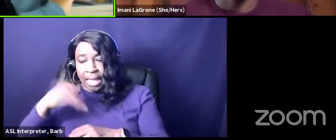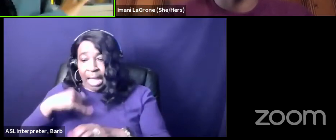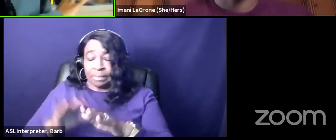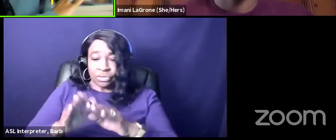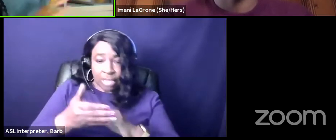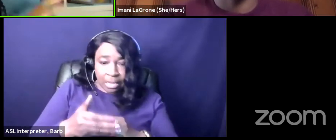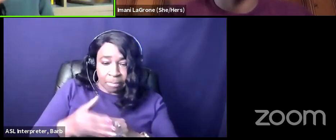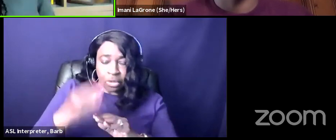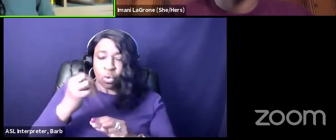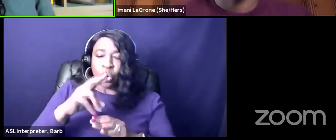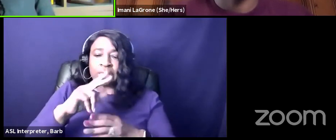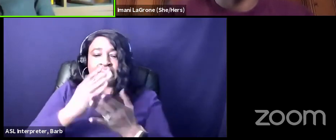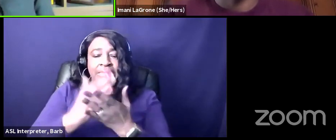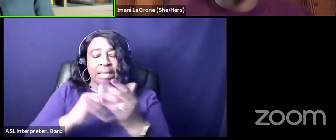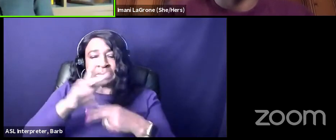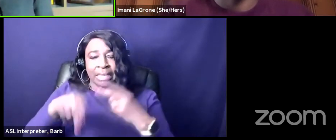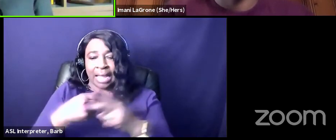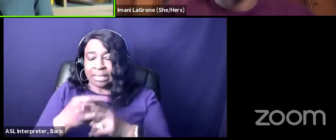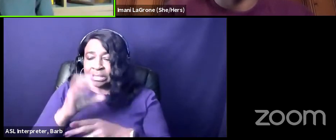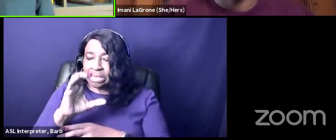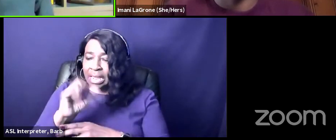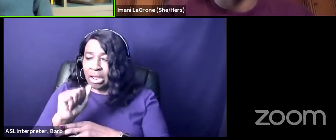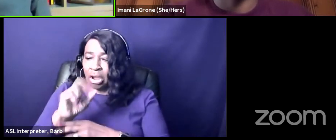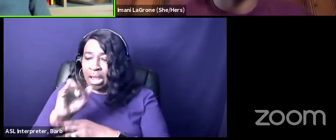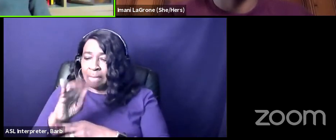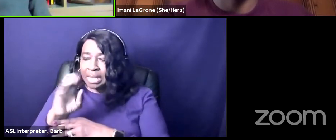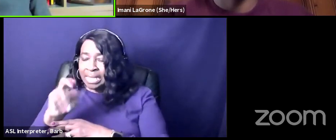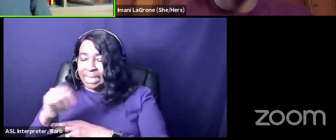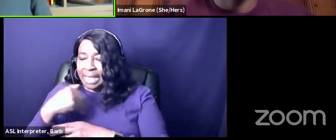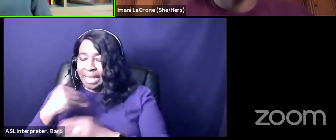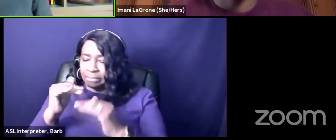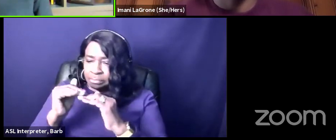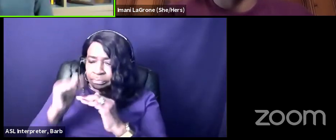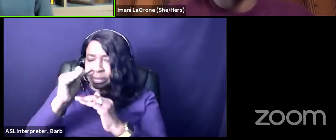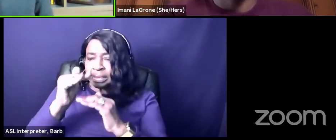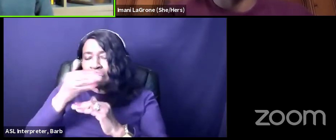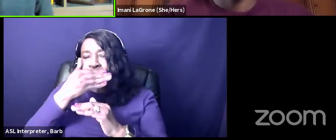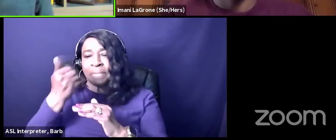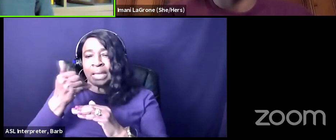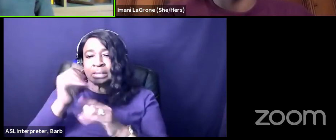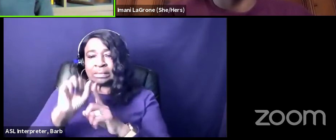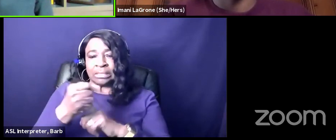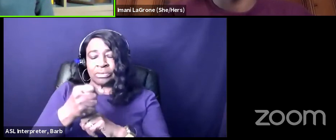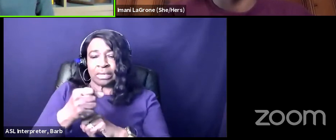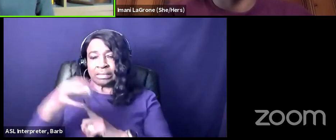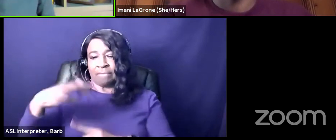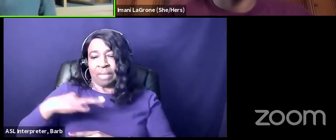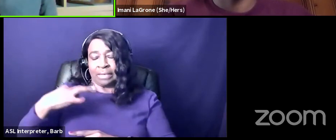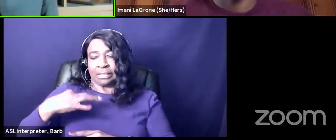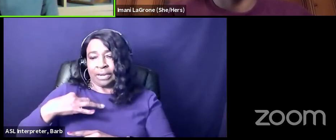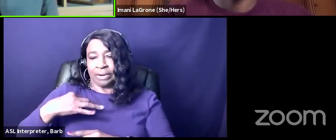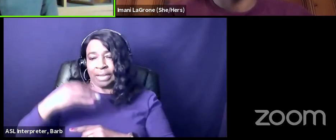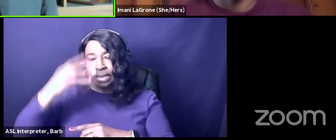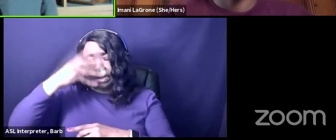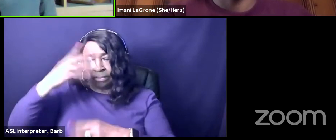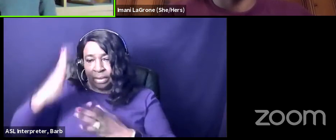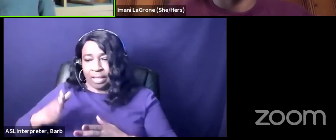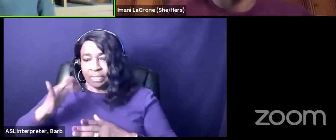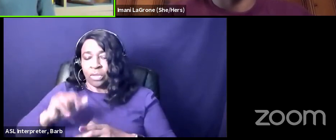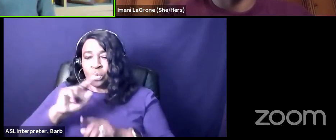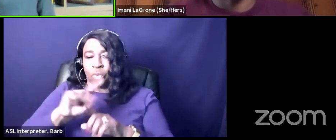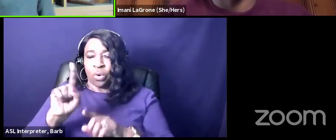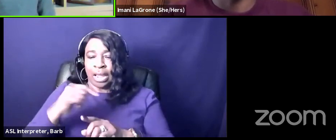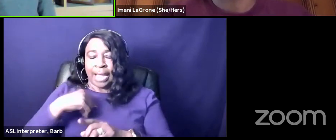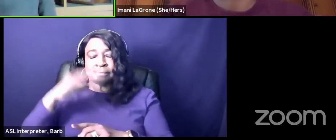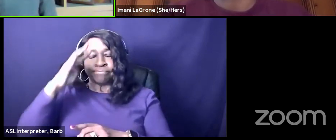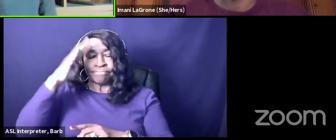sort of caribbean immigrant then i have a slightly better circumstance as a voluntary immigrant and so this is where i came up with the theory of elevated